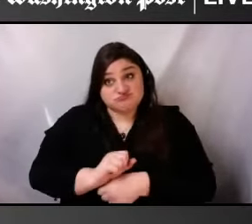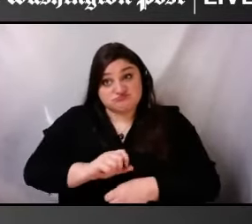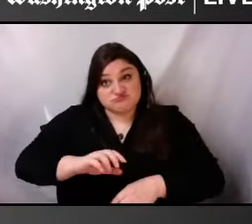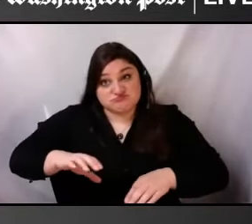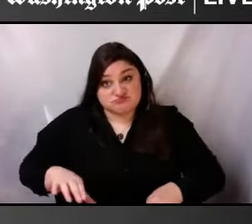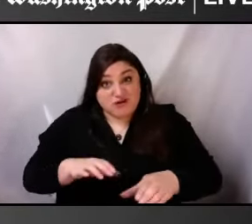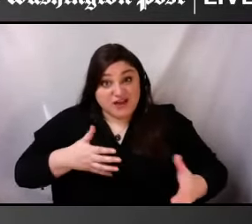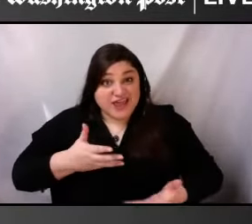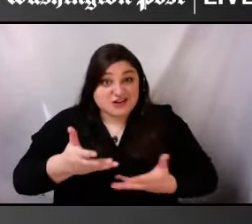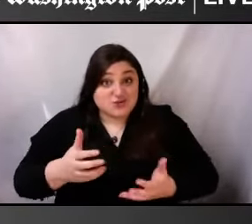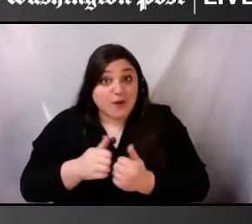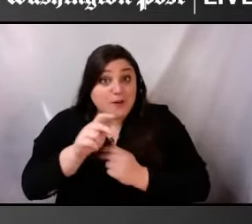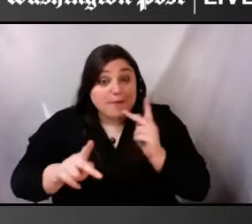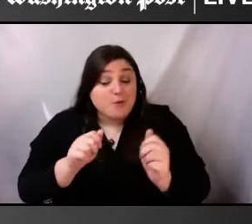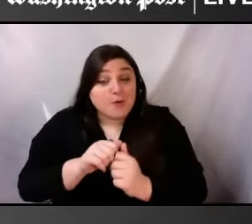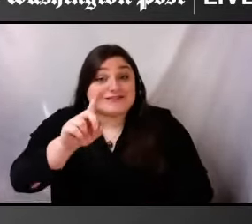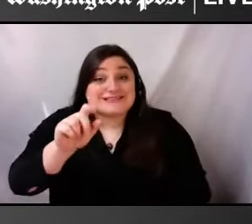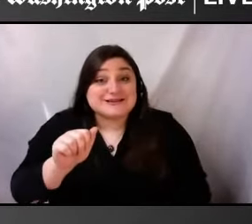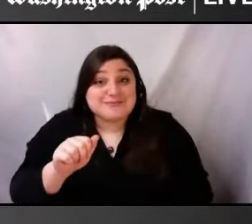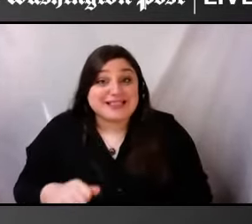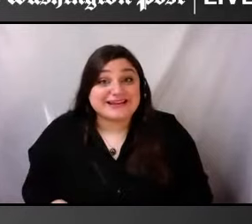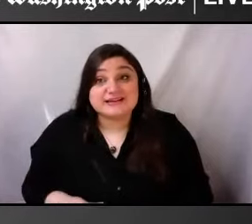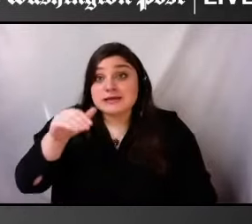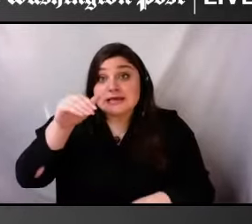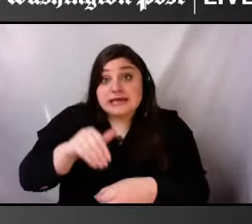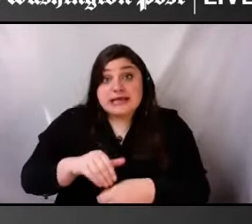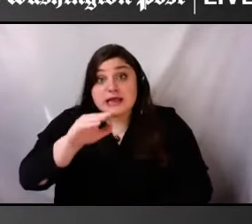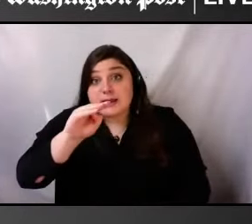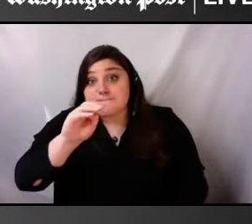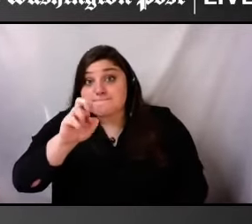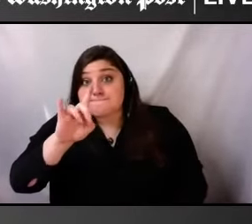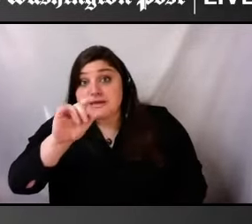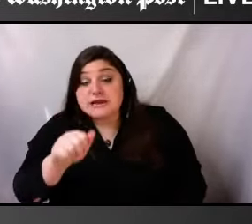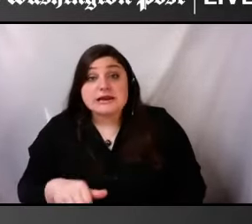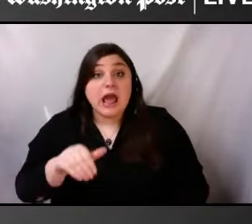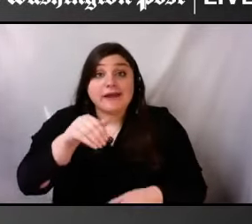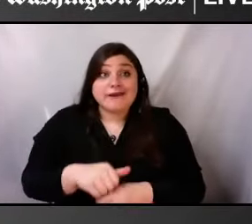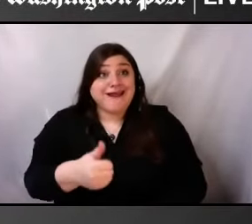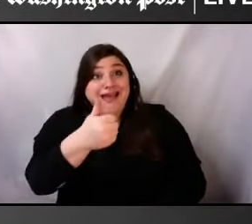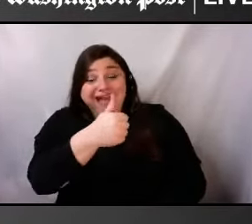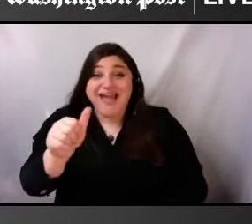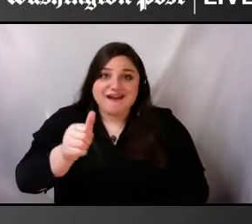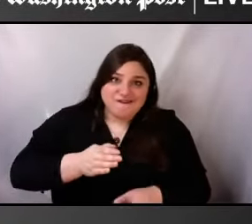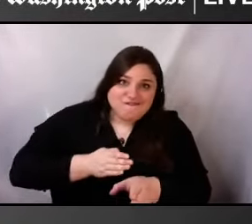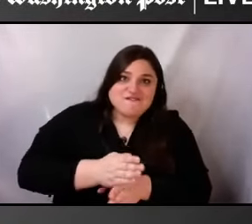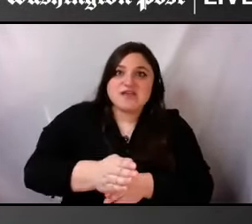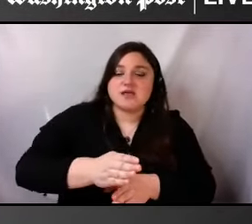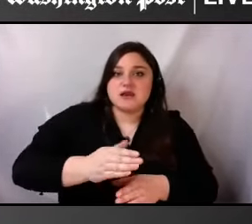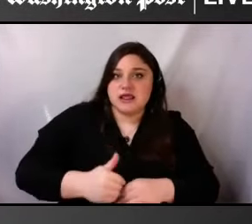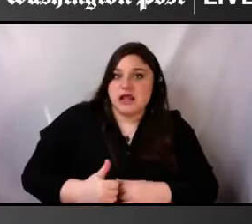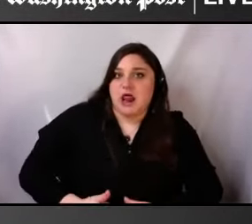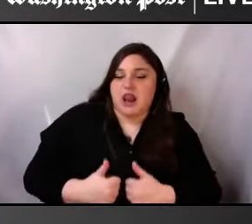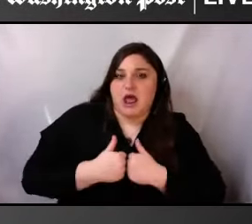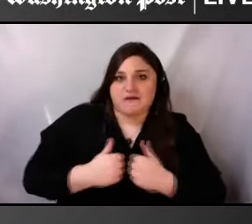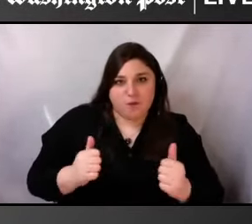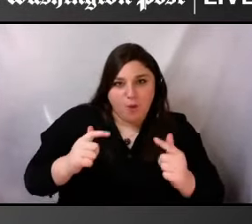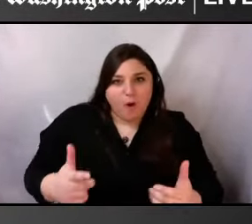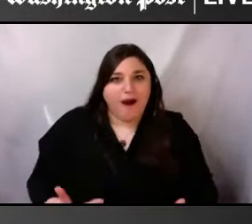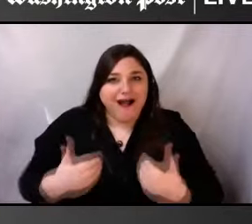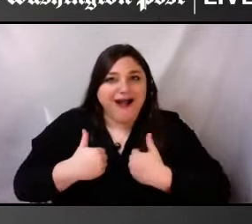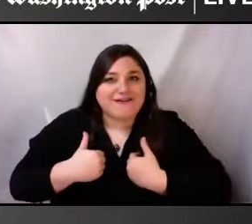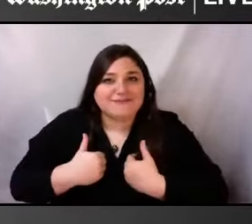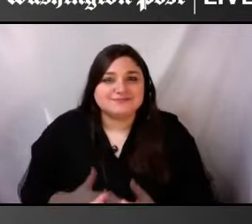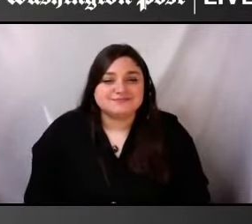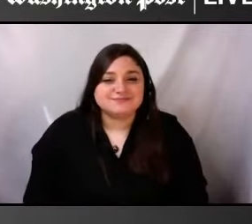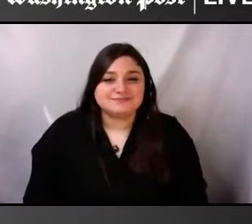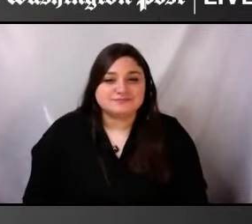case in every sector, um, imaginable. Um, and, and so keeping that in mind, um,